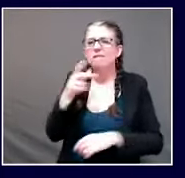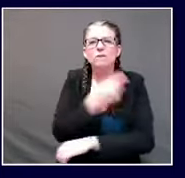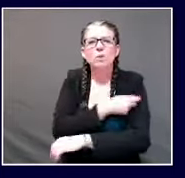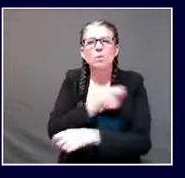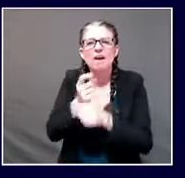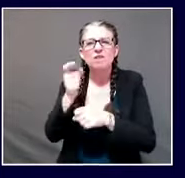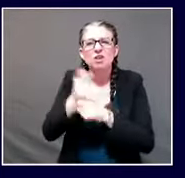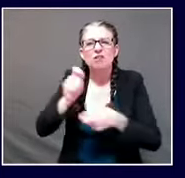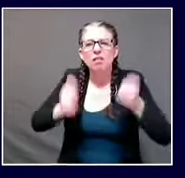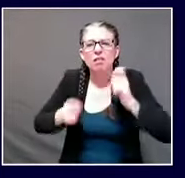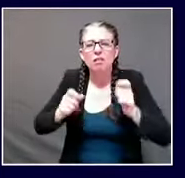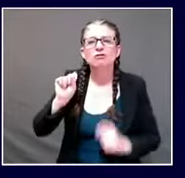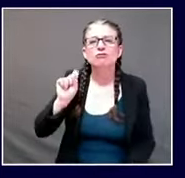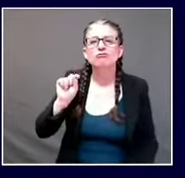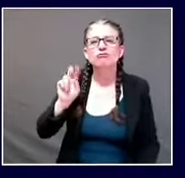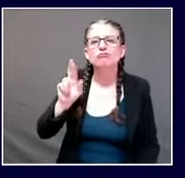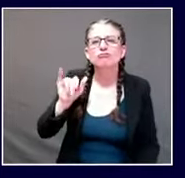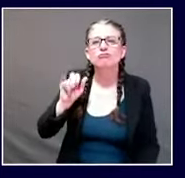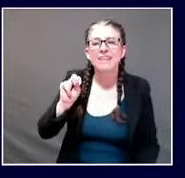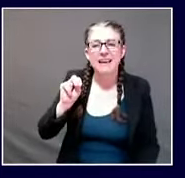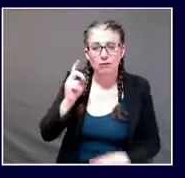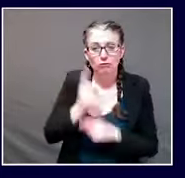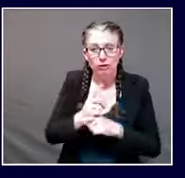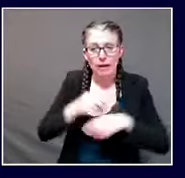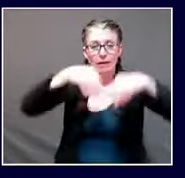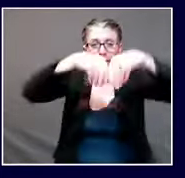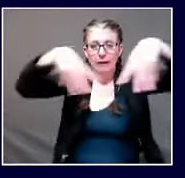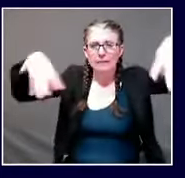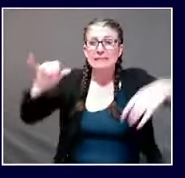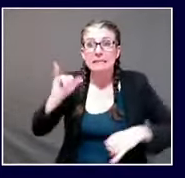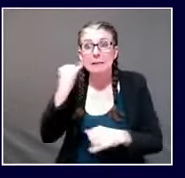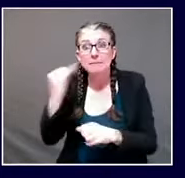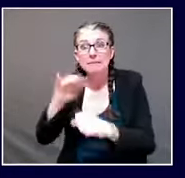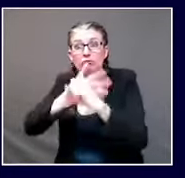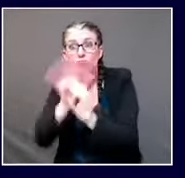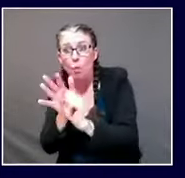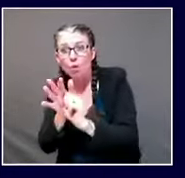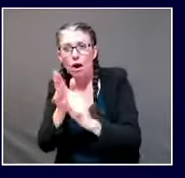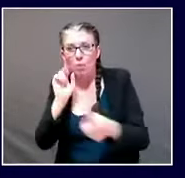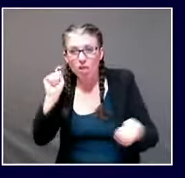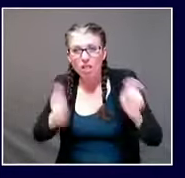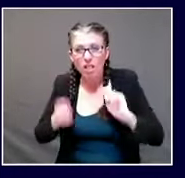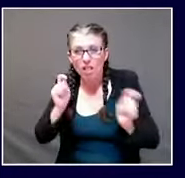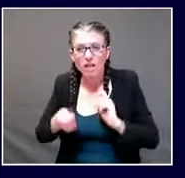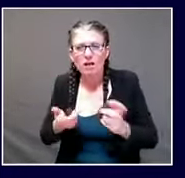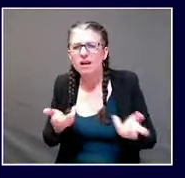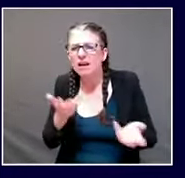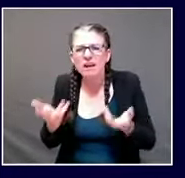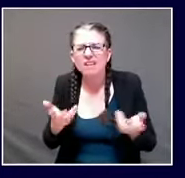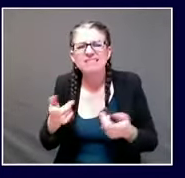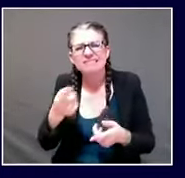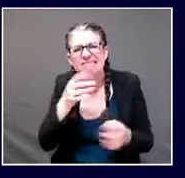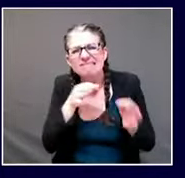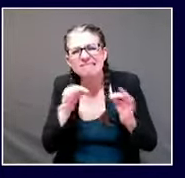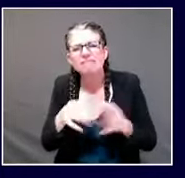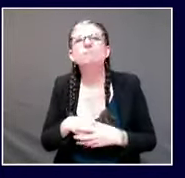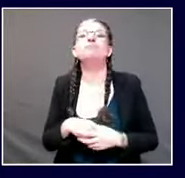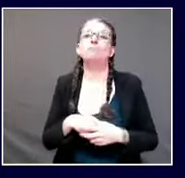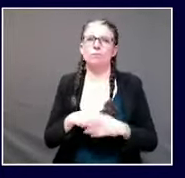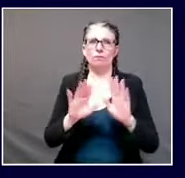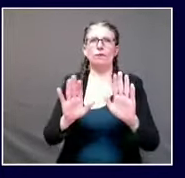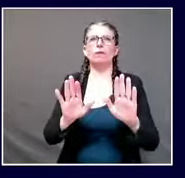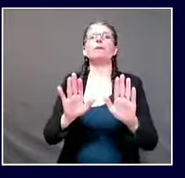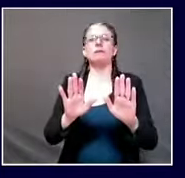possibility and the key word there is theoretical the flu virus is not a single